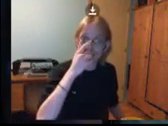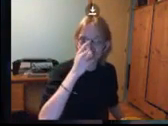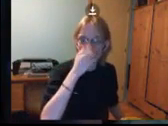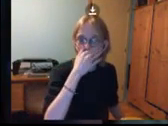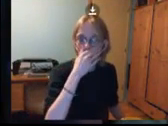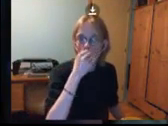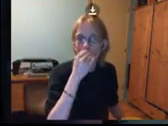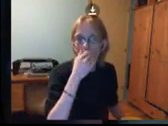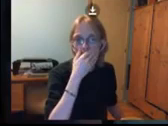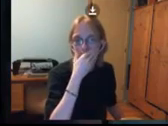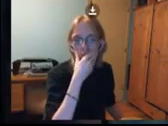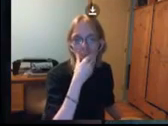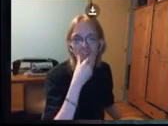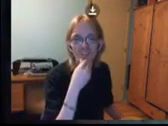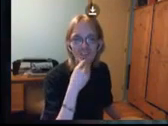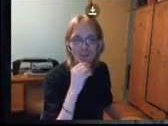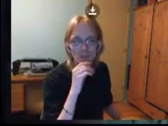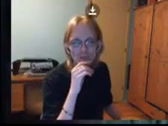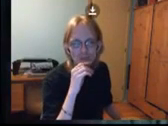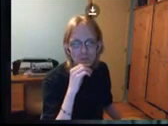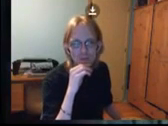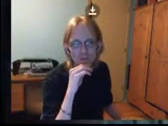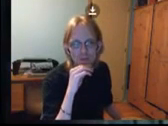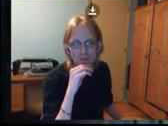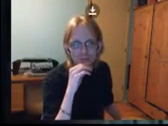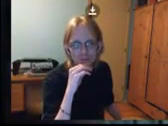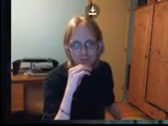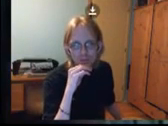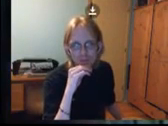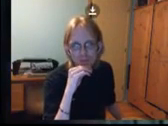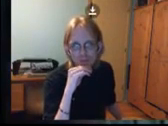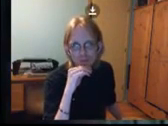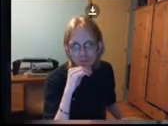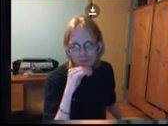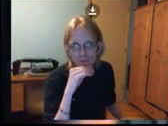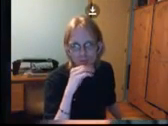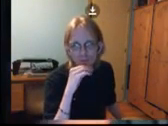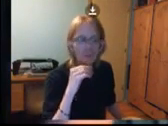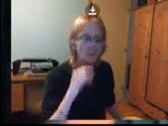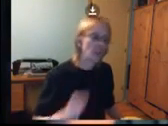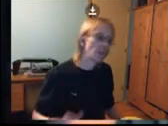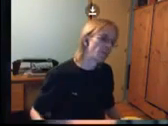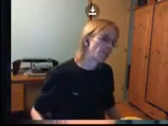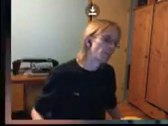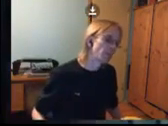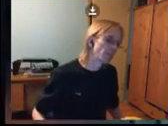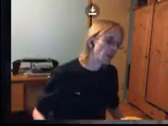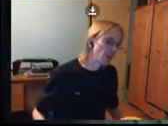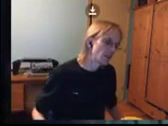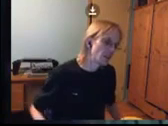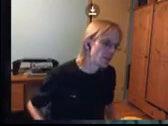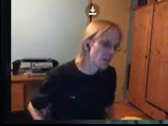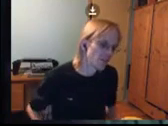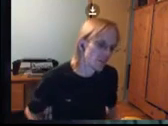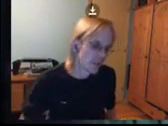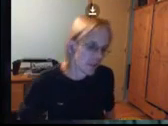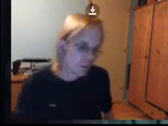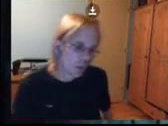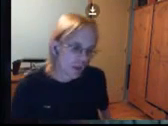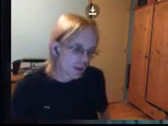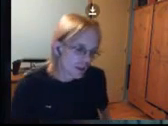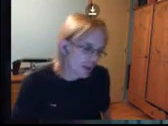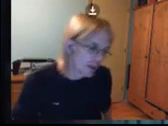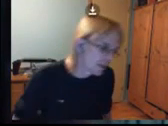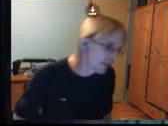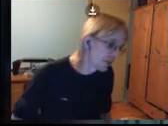different? I mean, I know you tried to explain this to me before. How is the gauntlet different than just two versus players on top of each other? It's different in